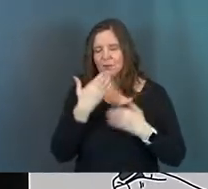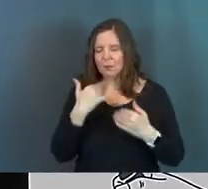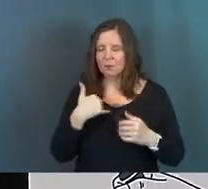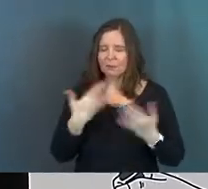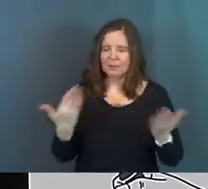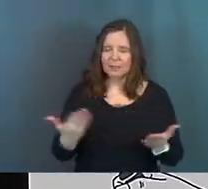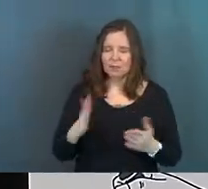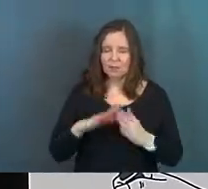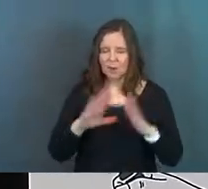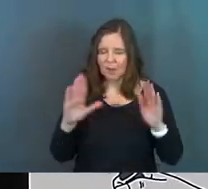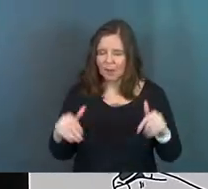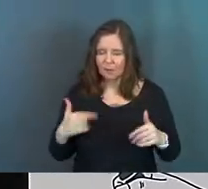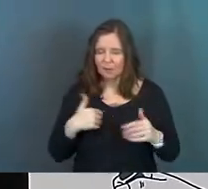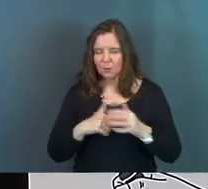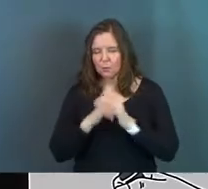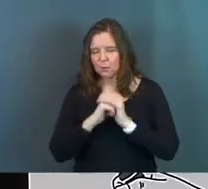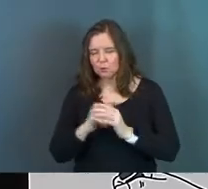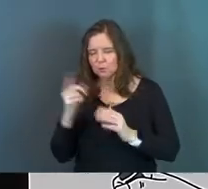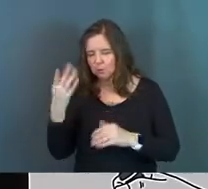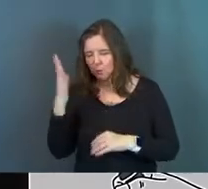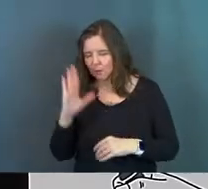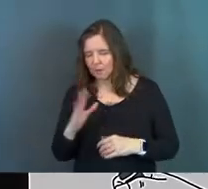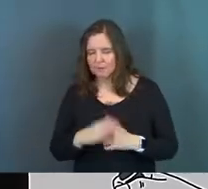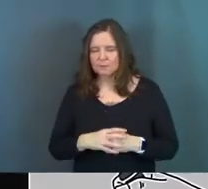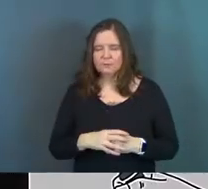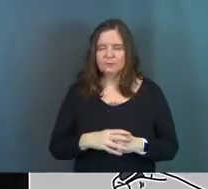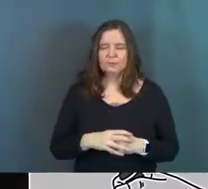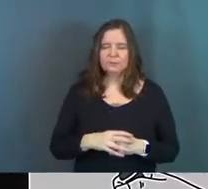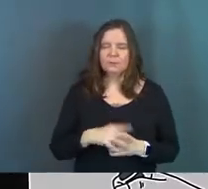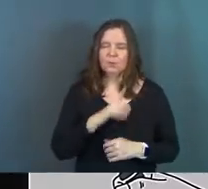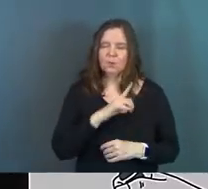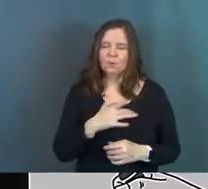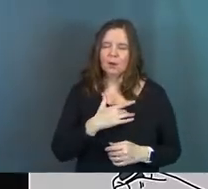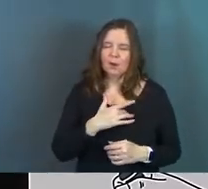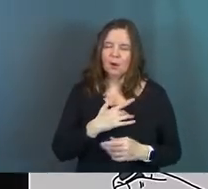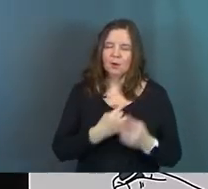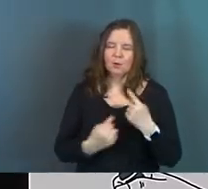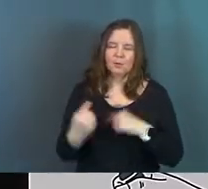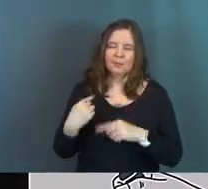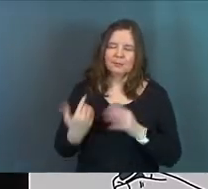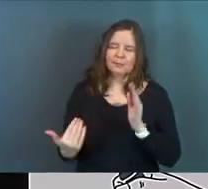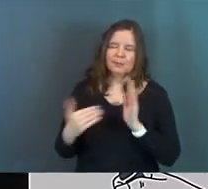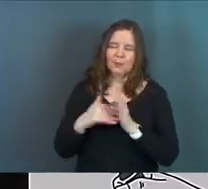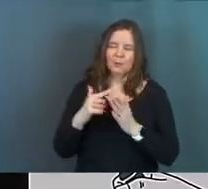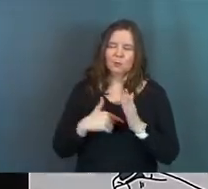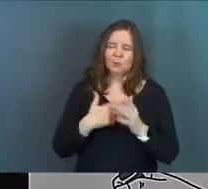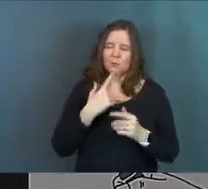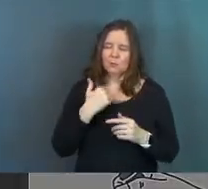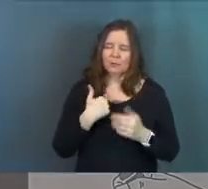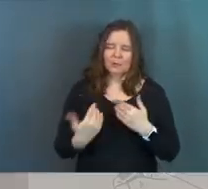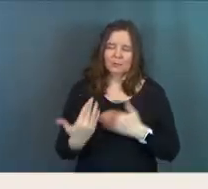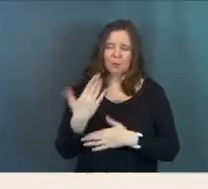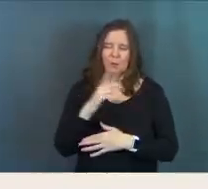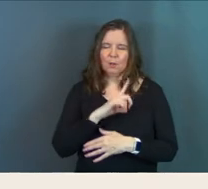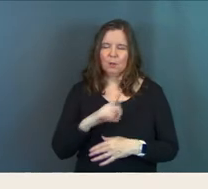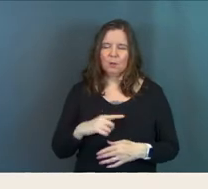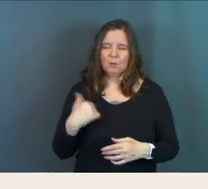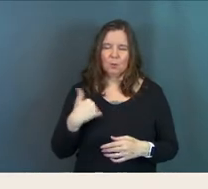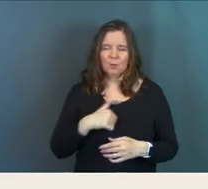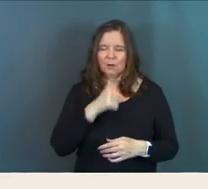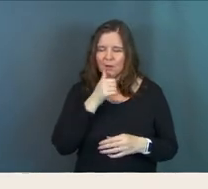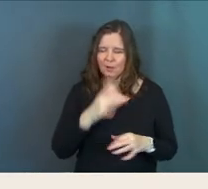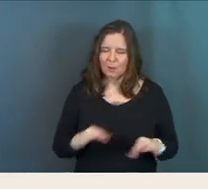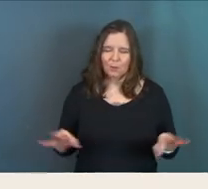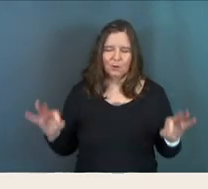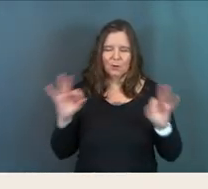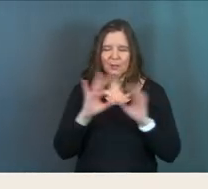We thank you that we get to be here in your house, that we get to worship you, God. Lord, my heart goes back again and again to what you laid in my heart this morning, Lord, that, Lord, we are